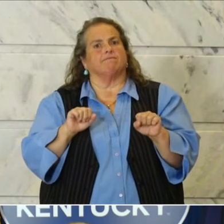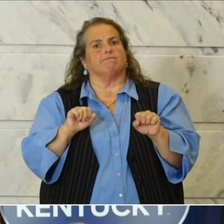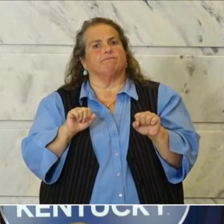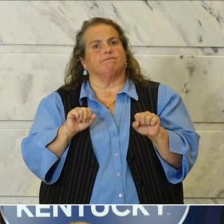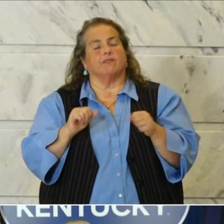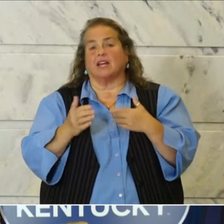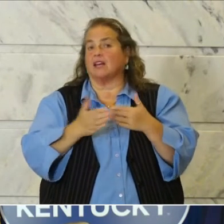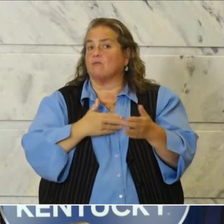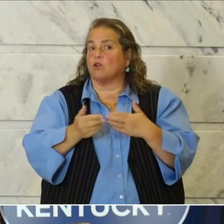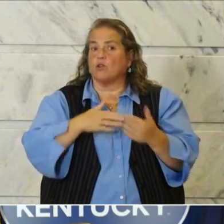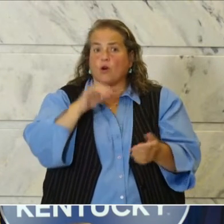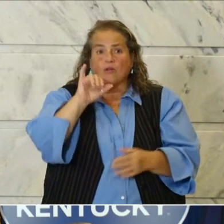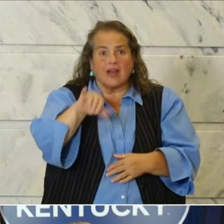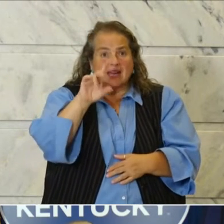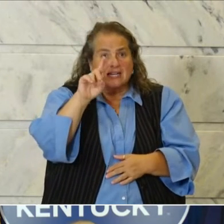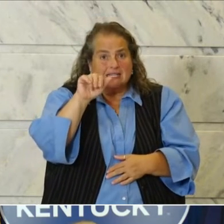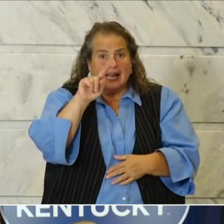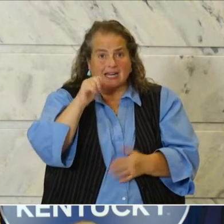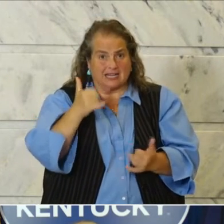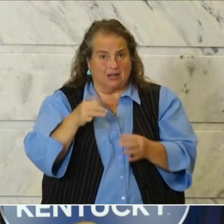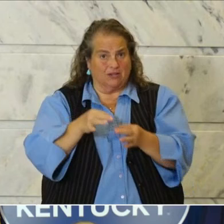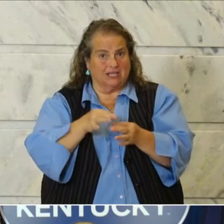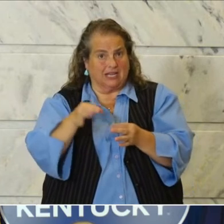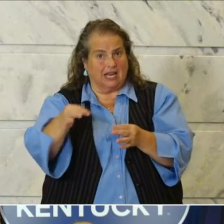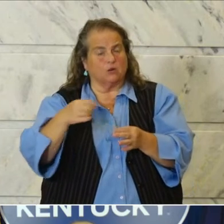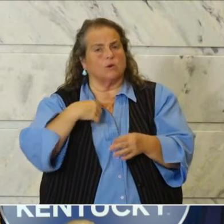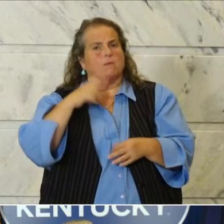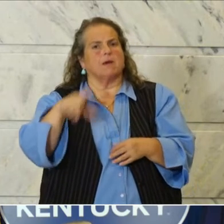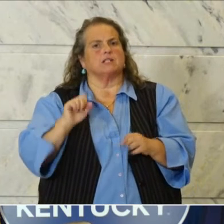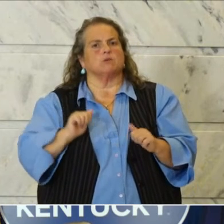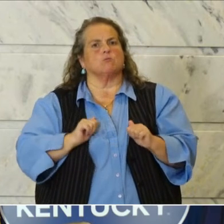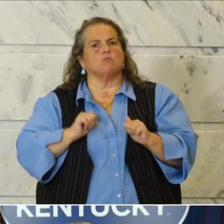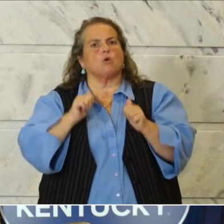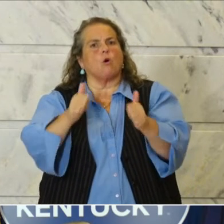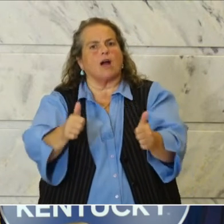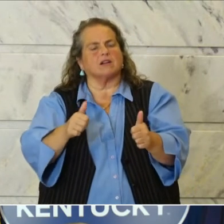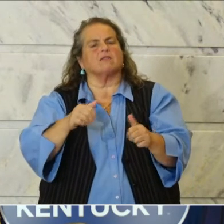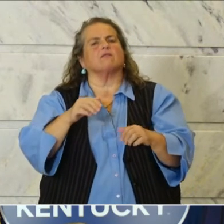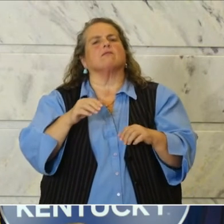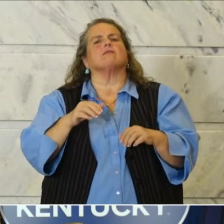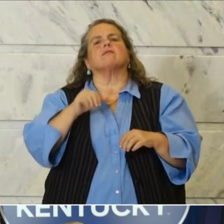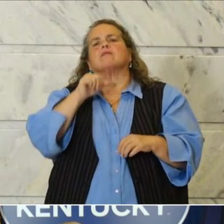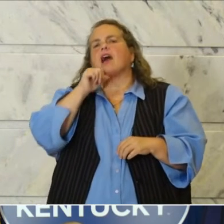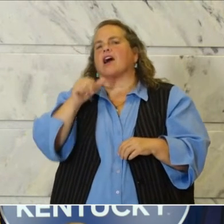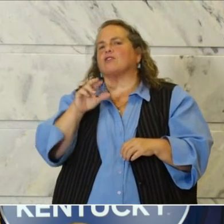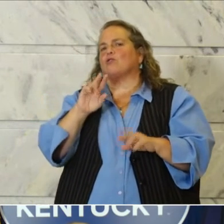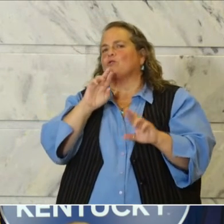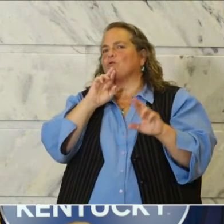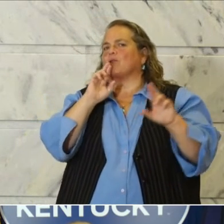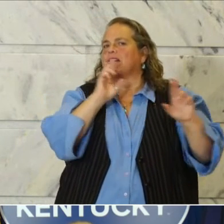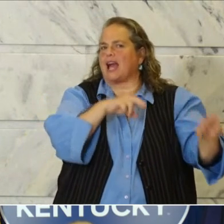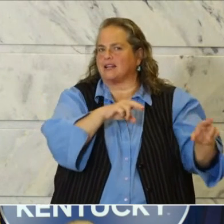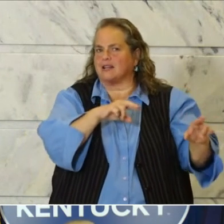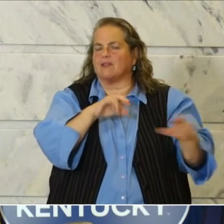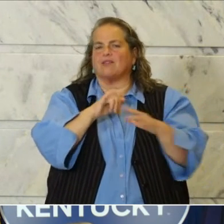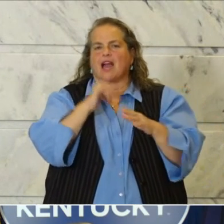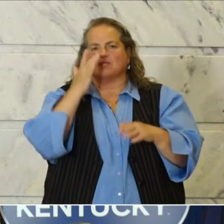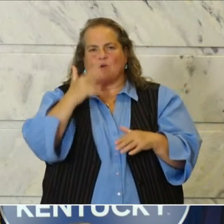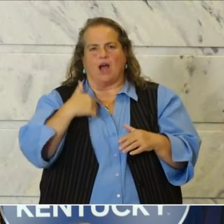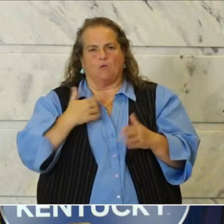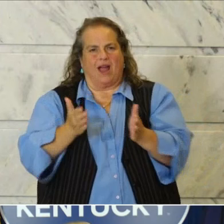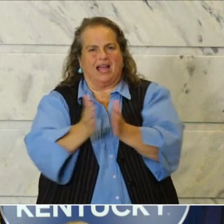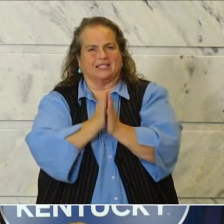Even though that date is currently delayed, we must be proactive versus reactive, which is why we are coming to you now to ask for your help.